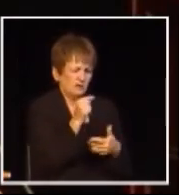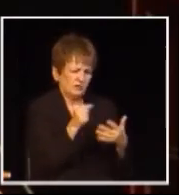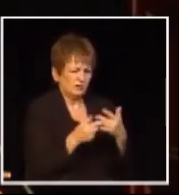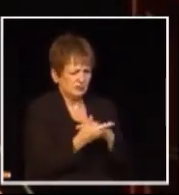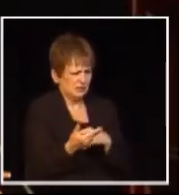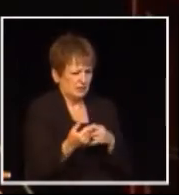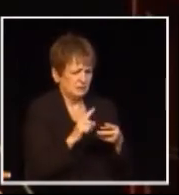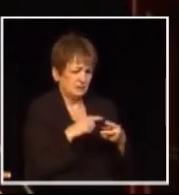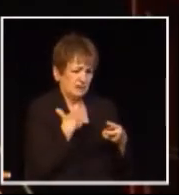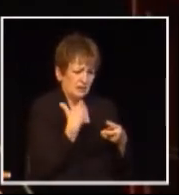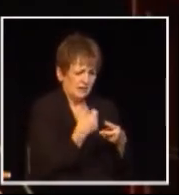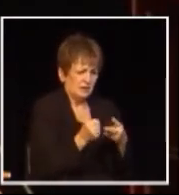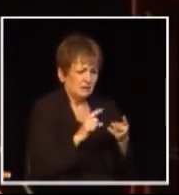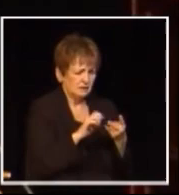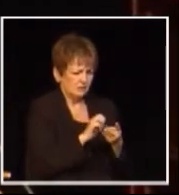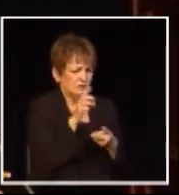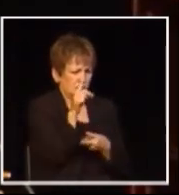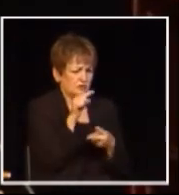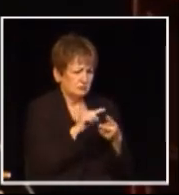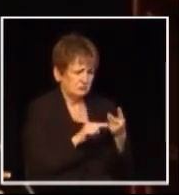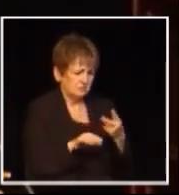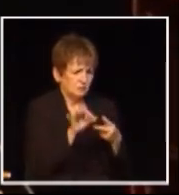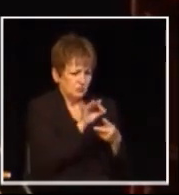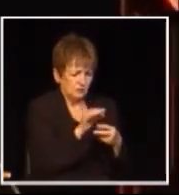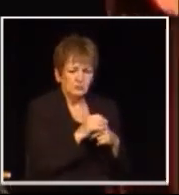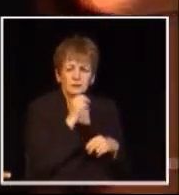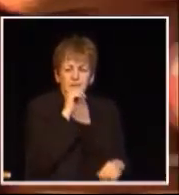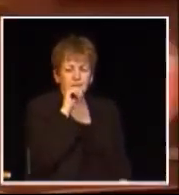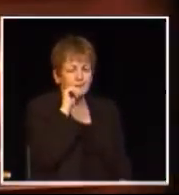about in education and health care thank you